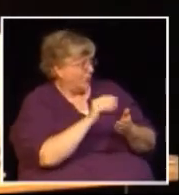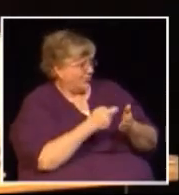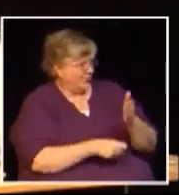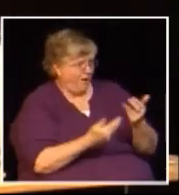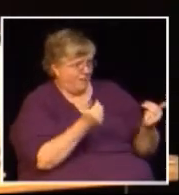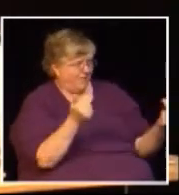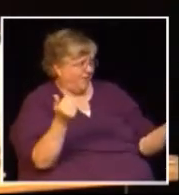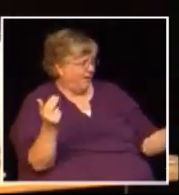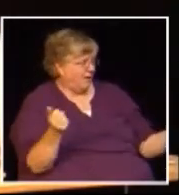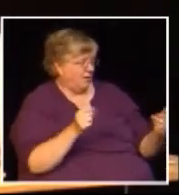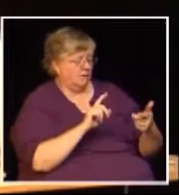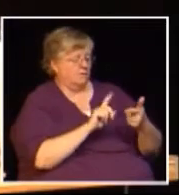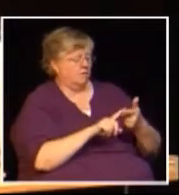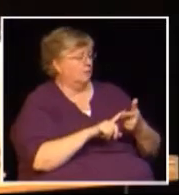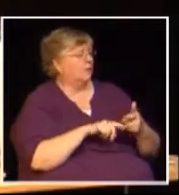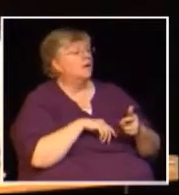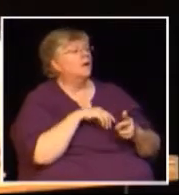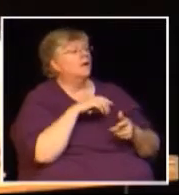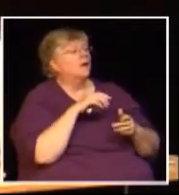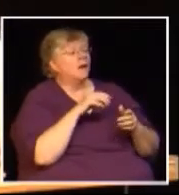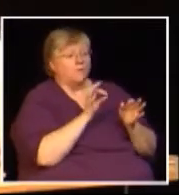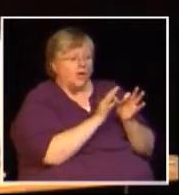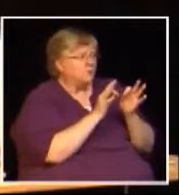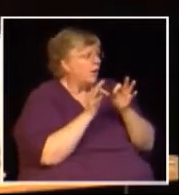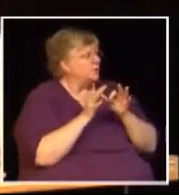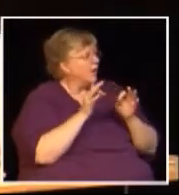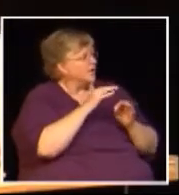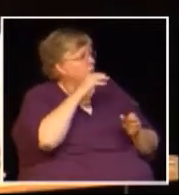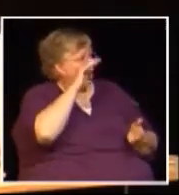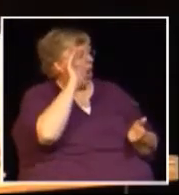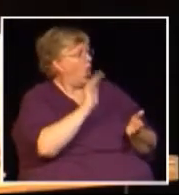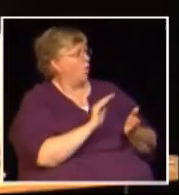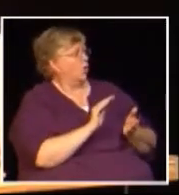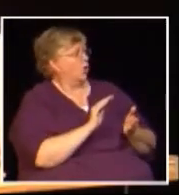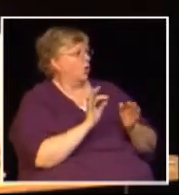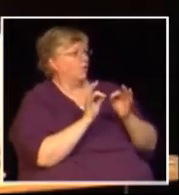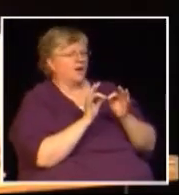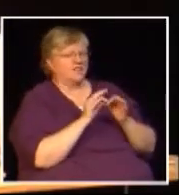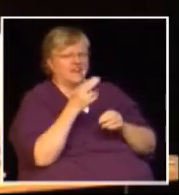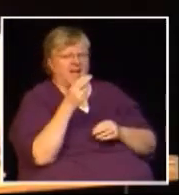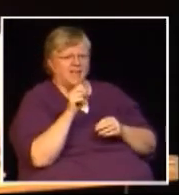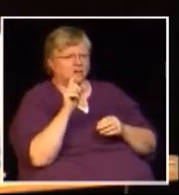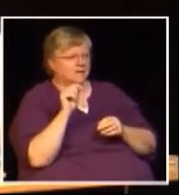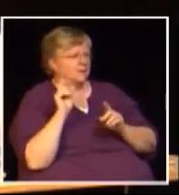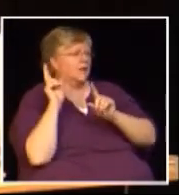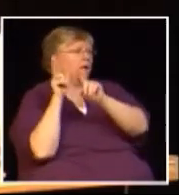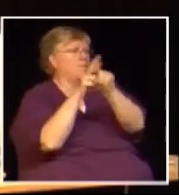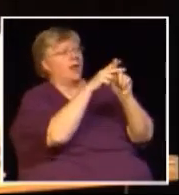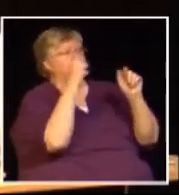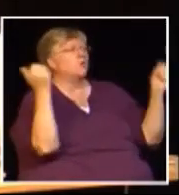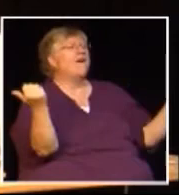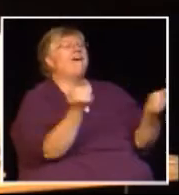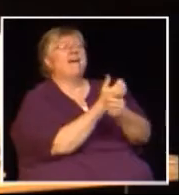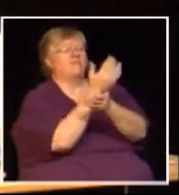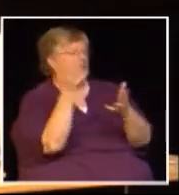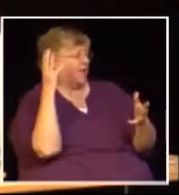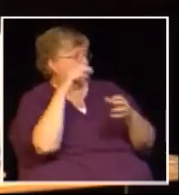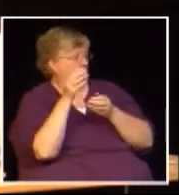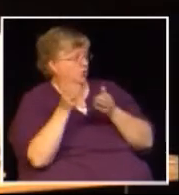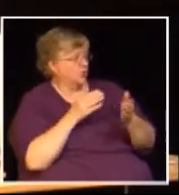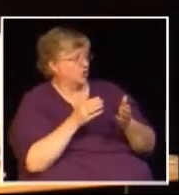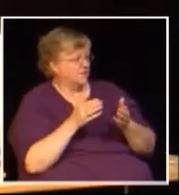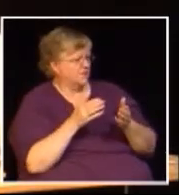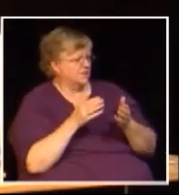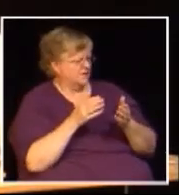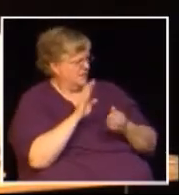reduction in cost forget it second one it'll lower prices on hundreds of items the HST applies to everything